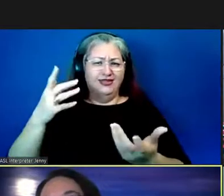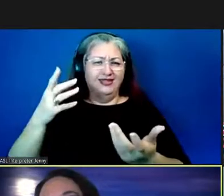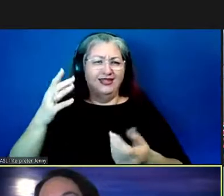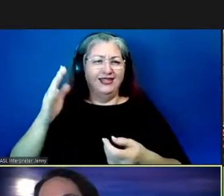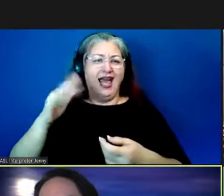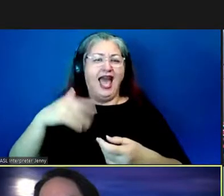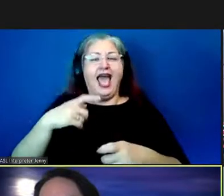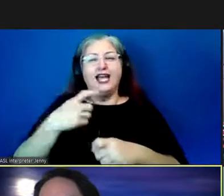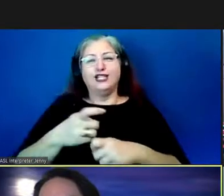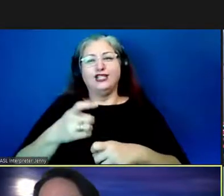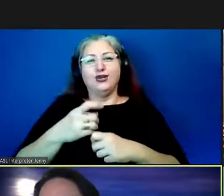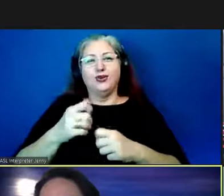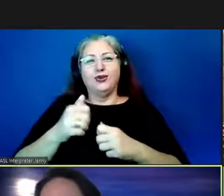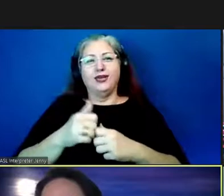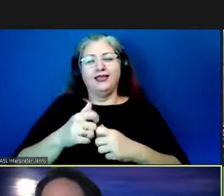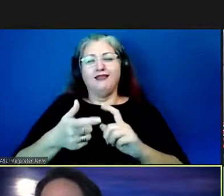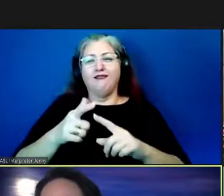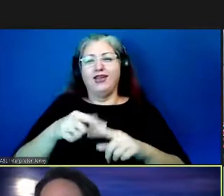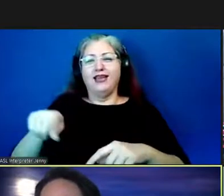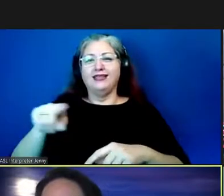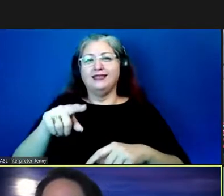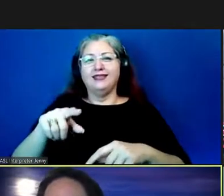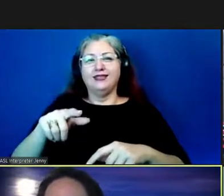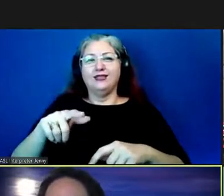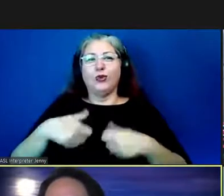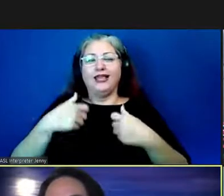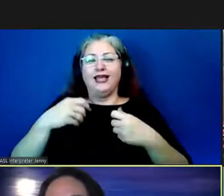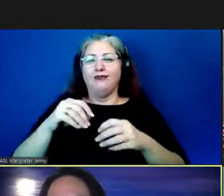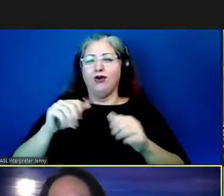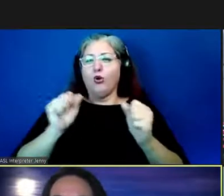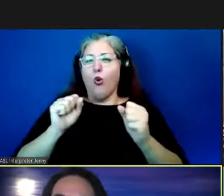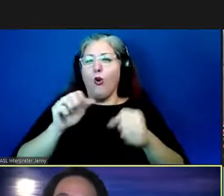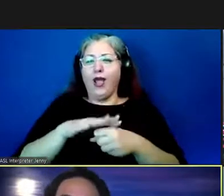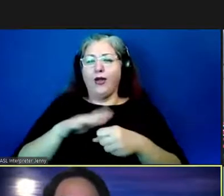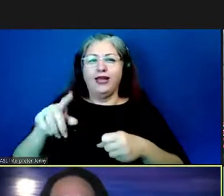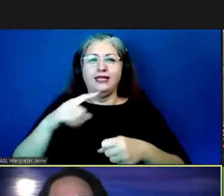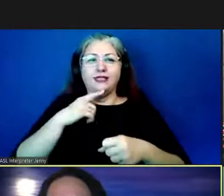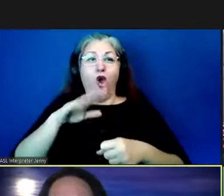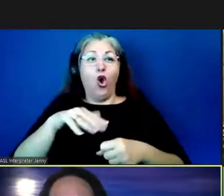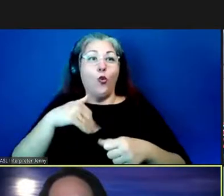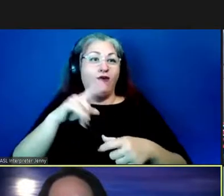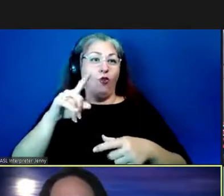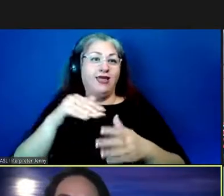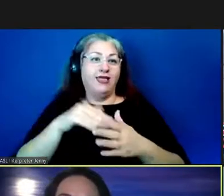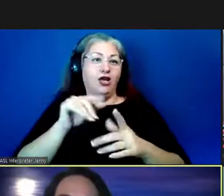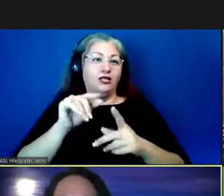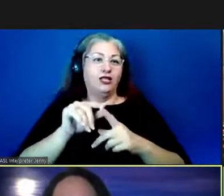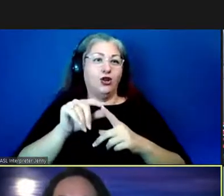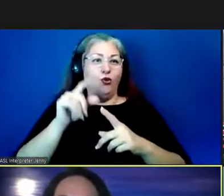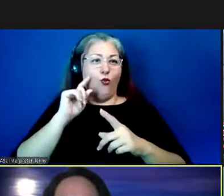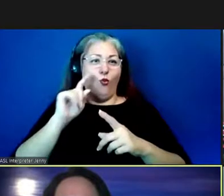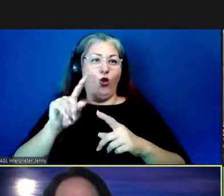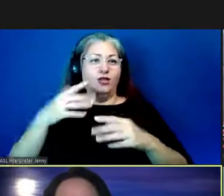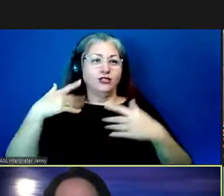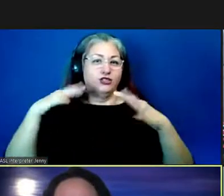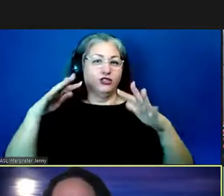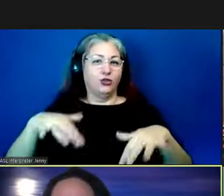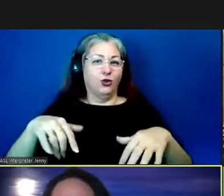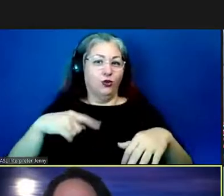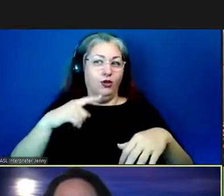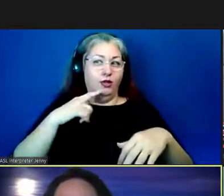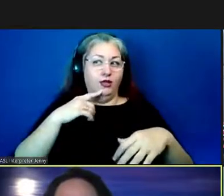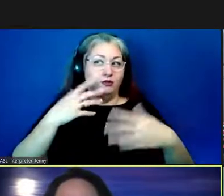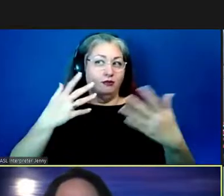it's like i joke with my friends who are from really cold places they'll say something like we have a thousand words for snow and i'll be like